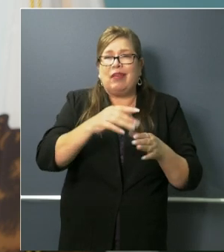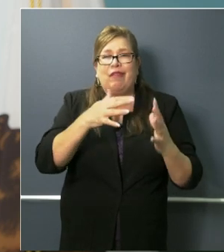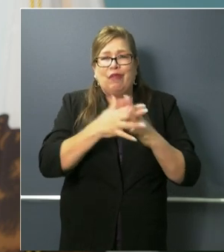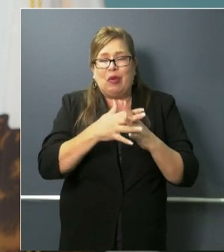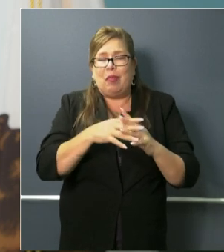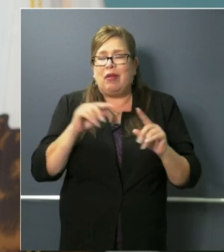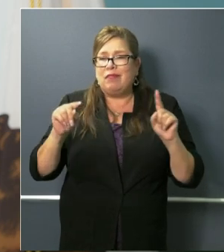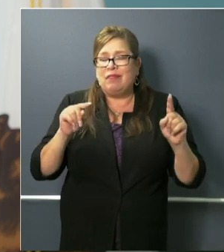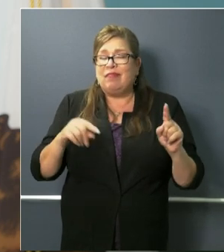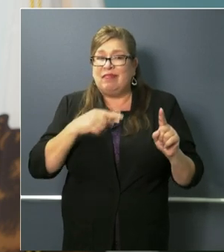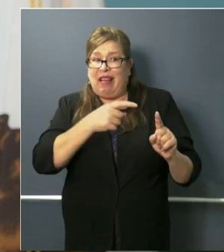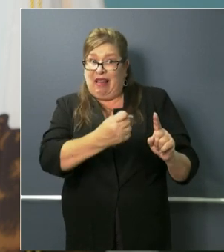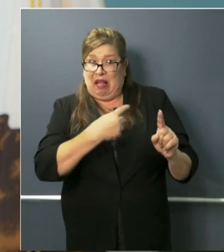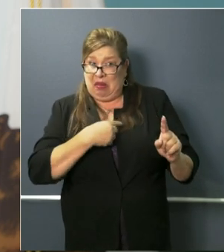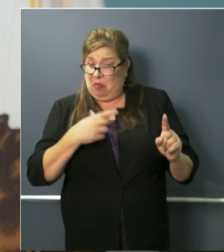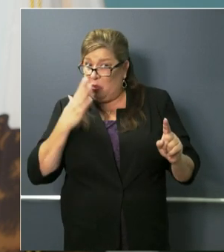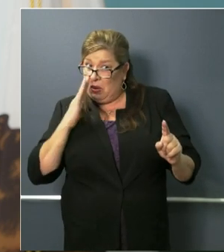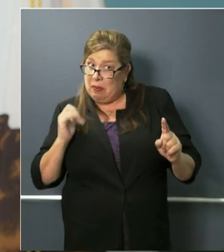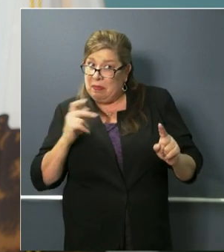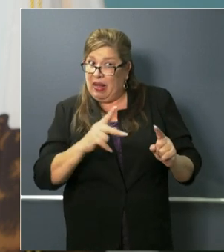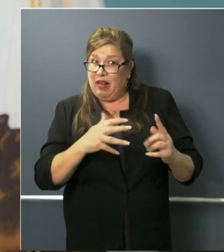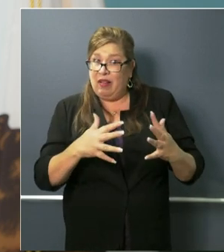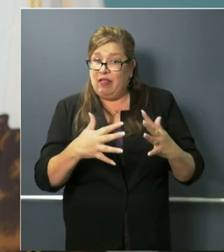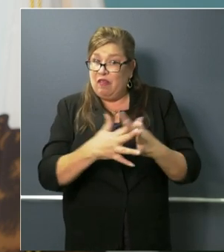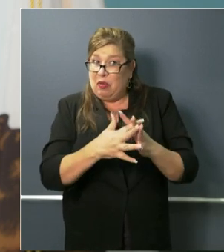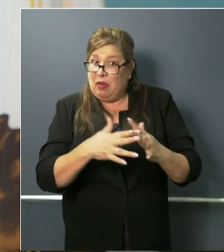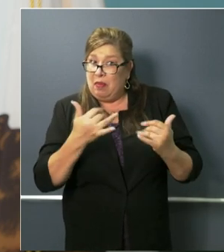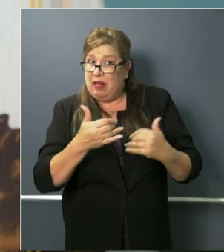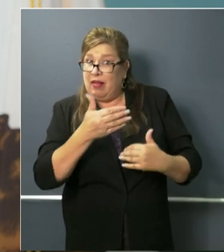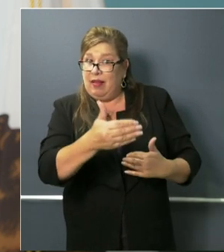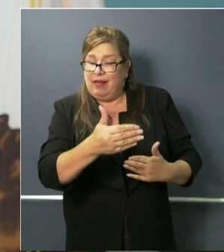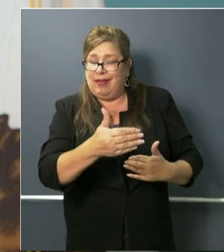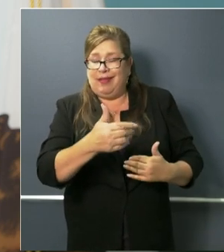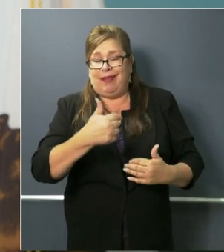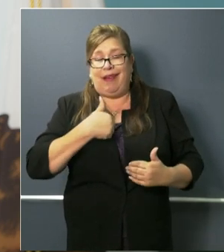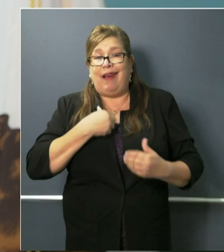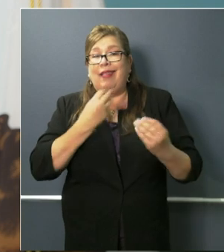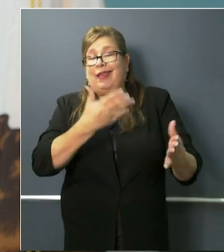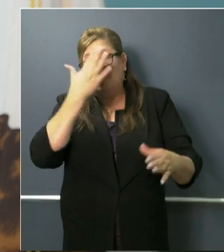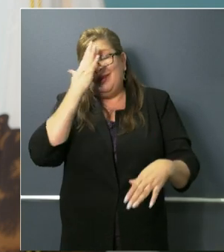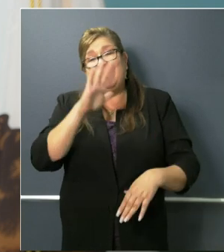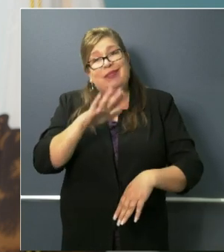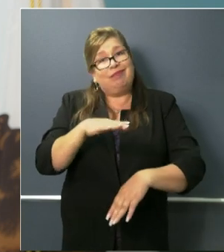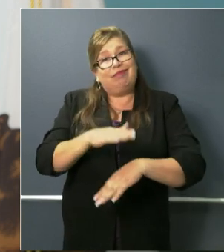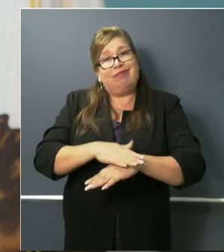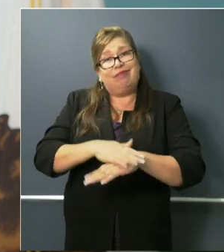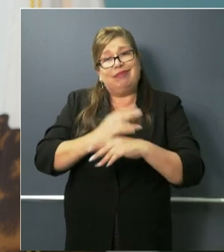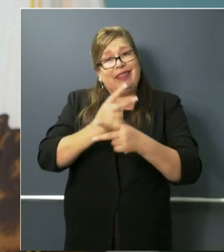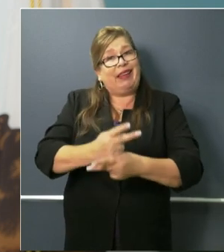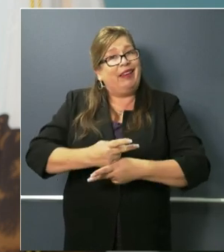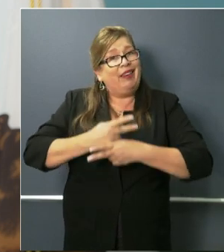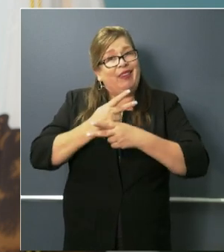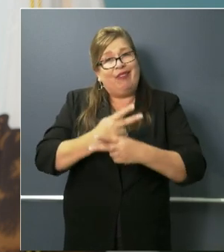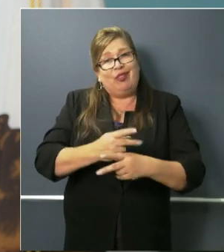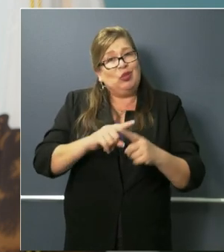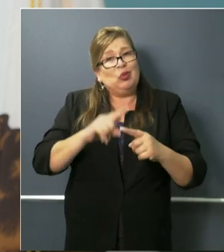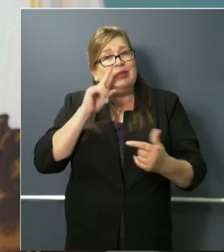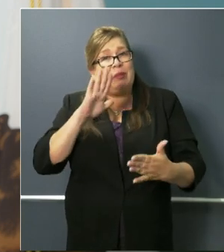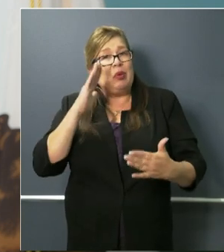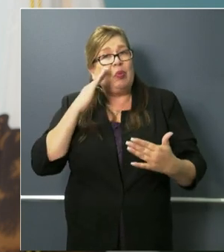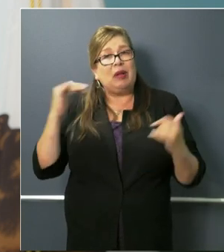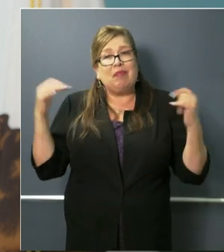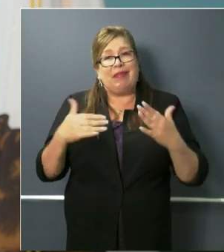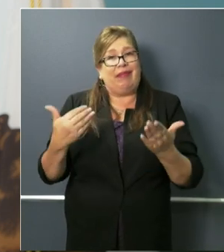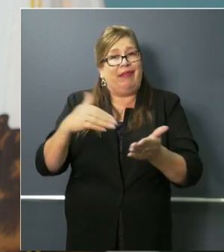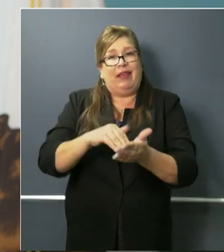football player if he expects to come back i said i would uh i would move very cautiously in that expectation so look i'm not here to